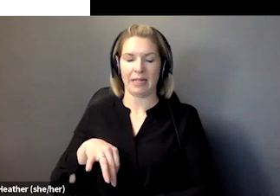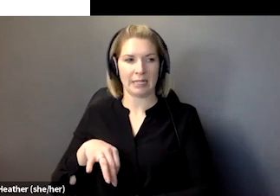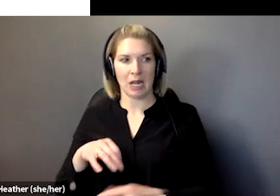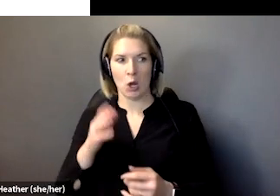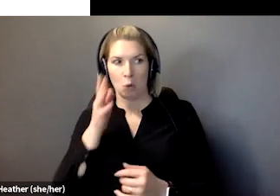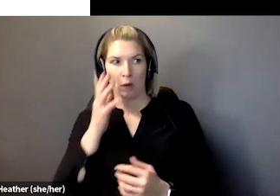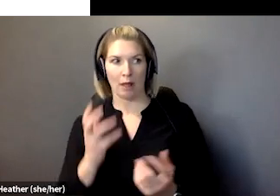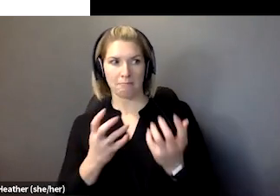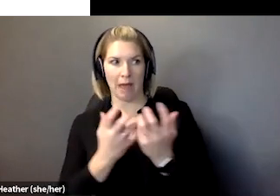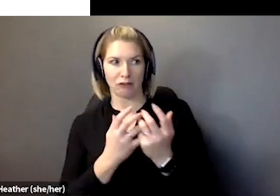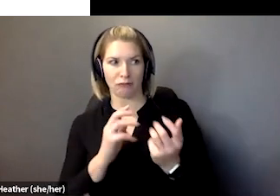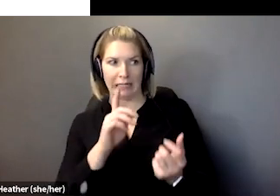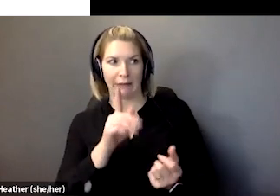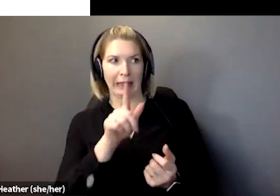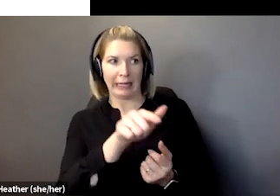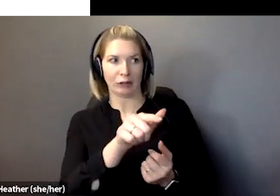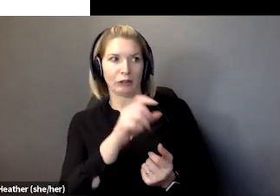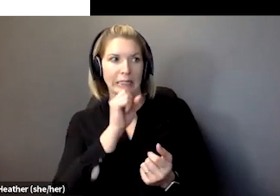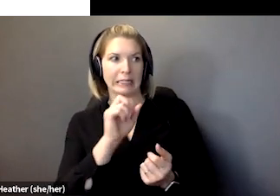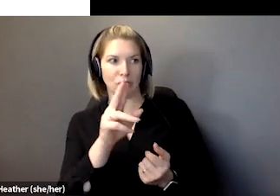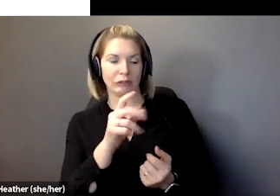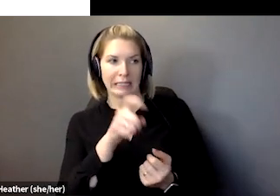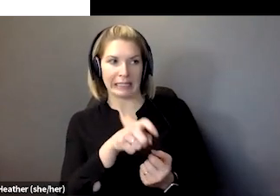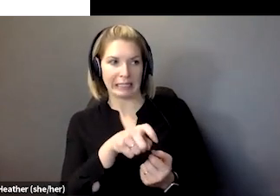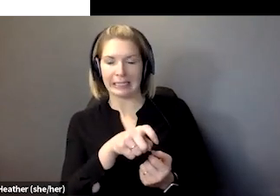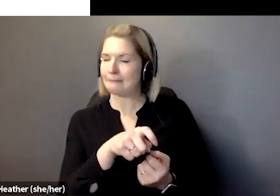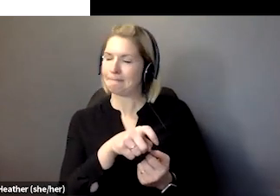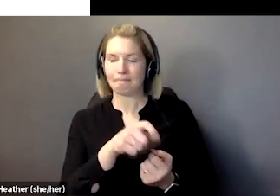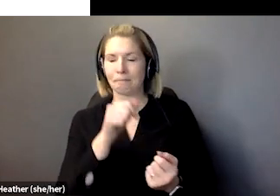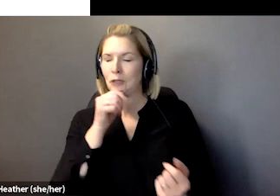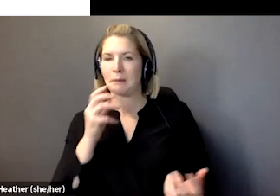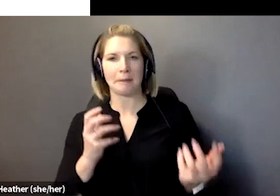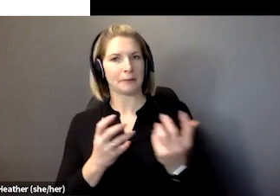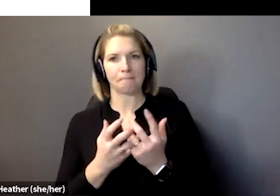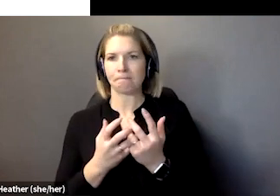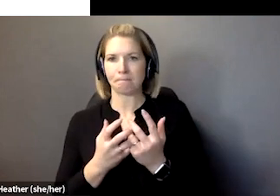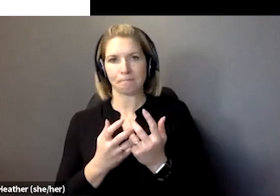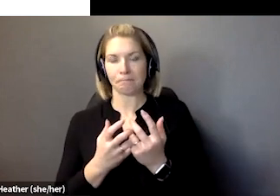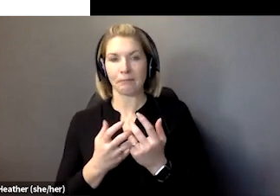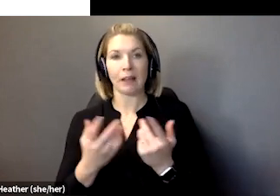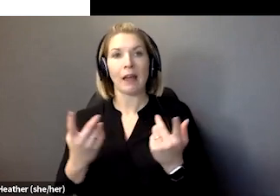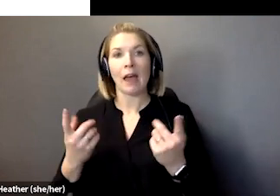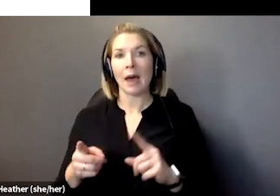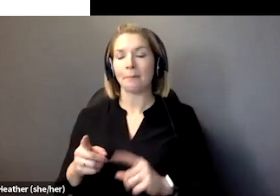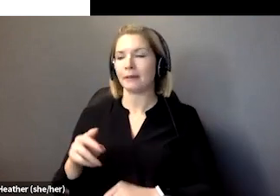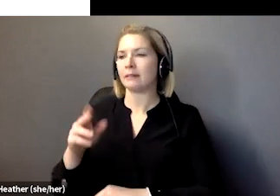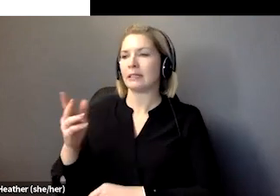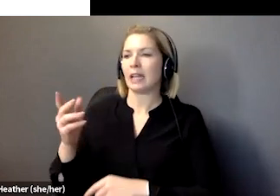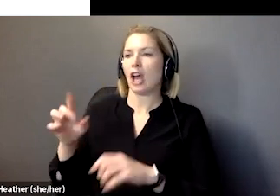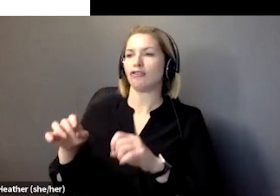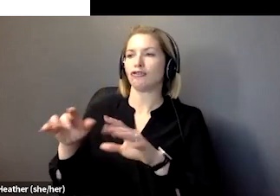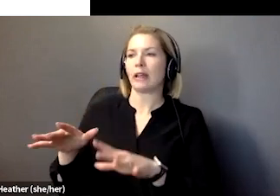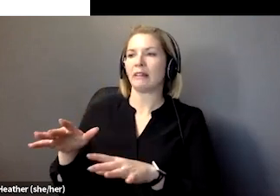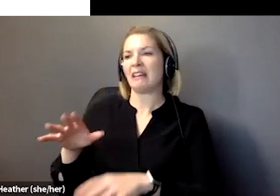disability, especially those with very high support needs. So in Australia, our NDIS sits